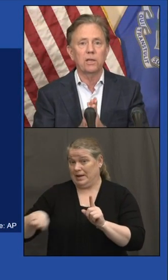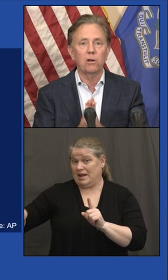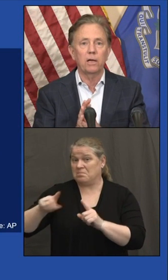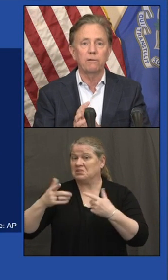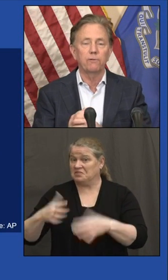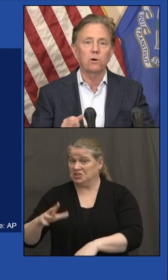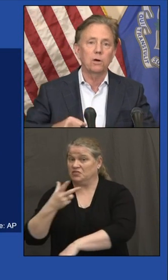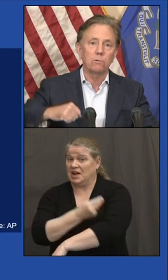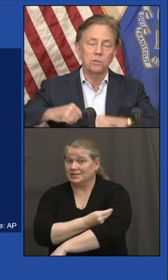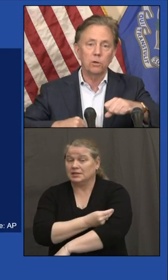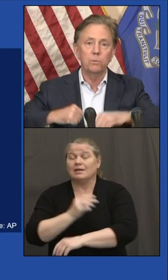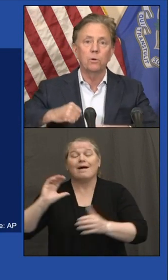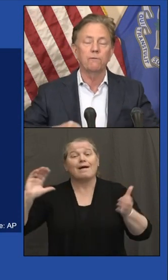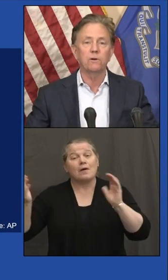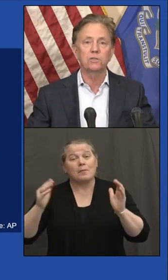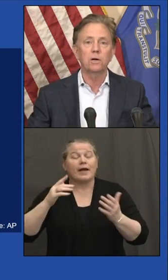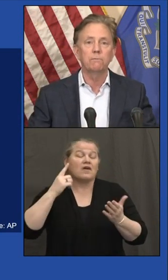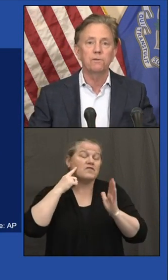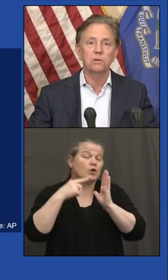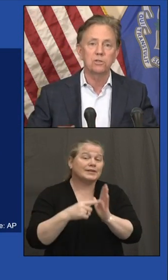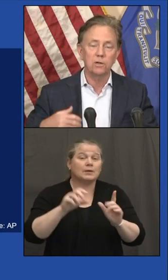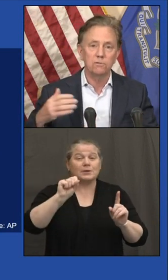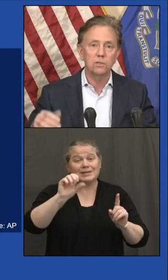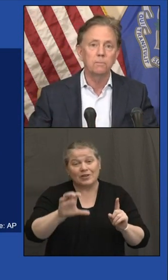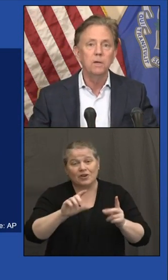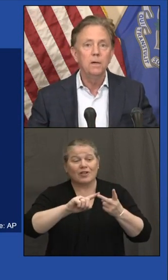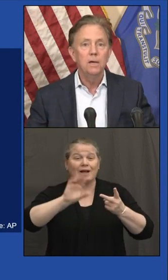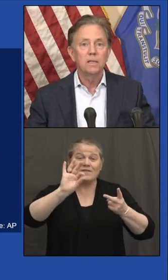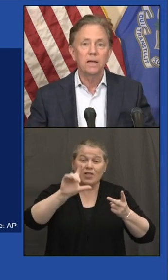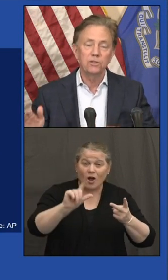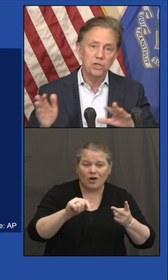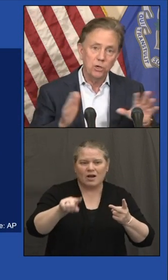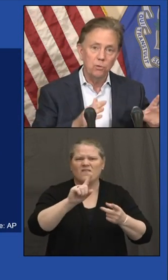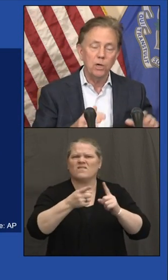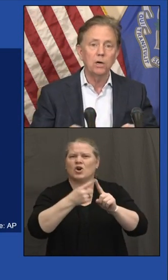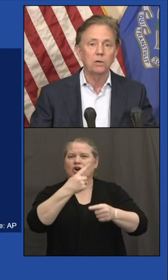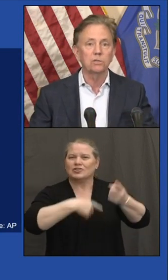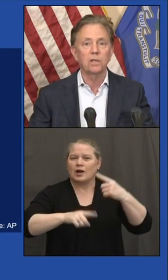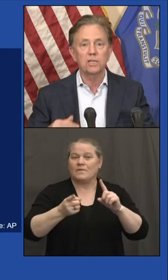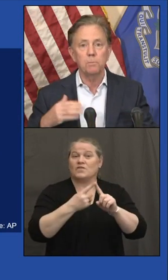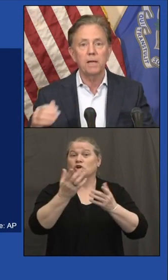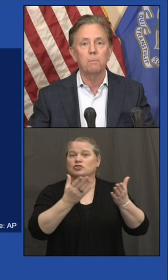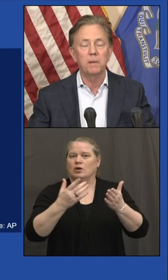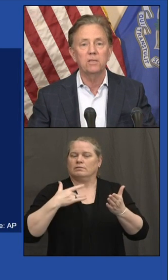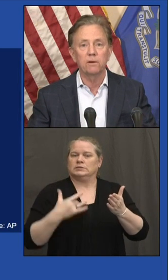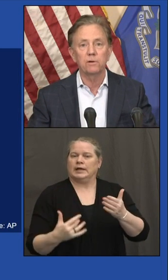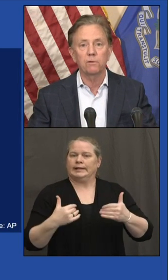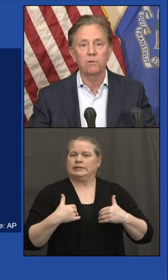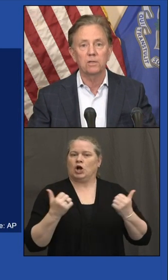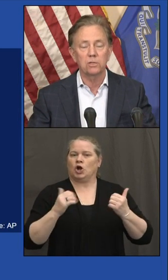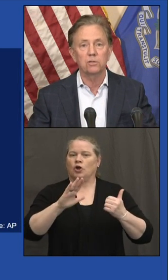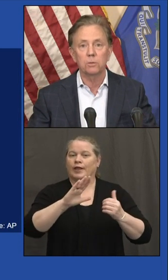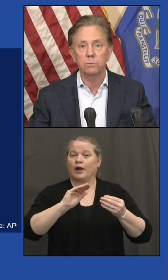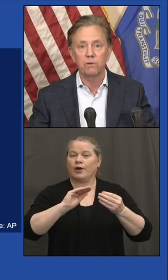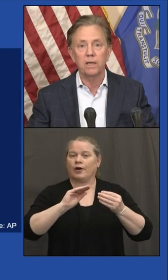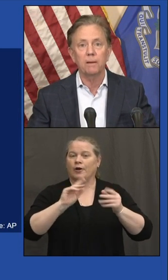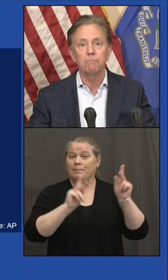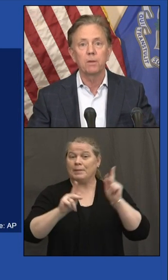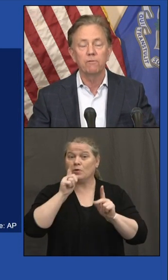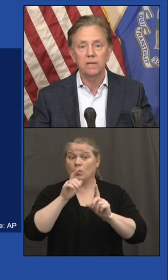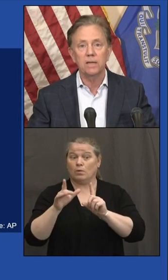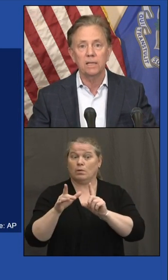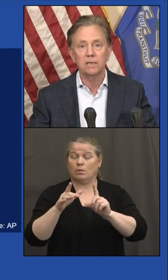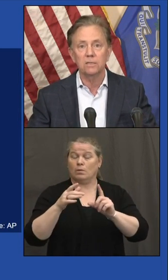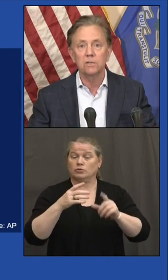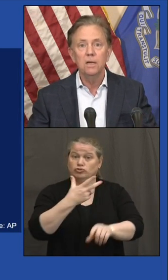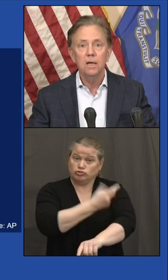South Carolina and Florida, where there's a little more first come, first serve. Some, they skew younger. So that's made a big difference for us in terms of, again,